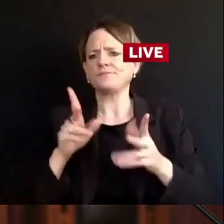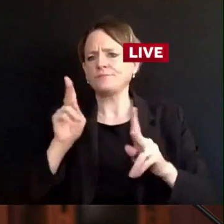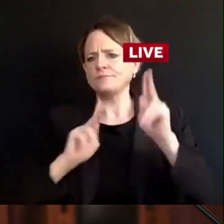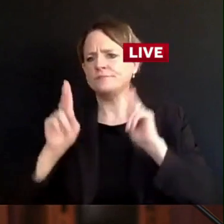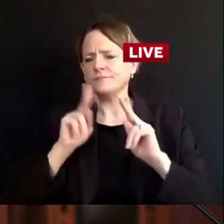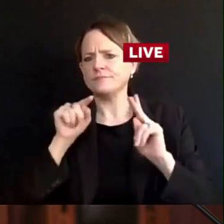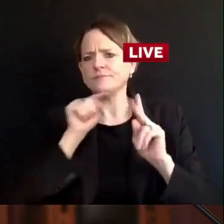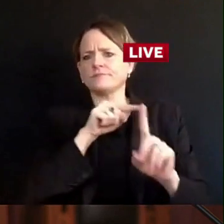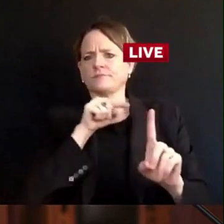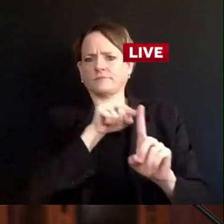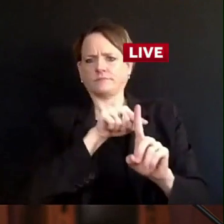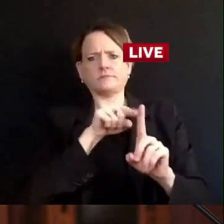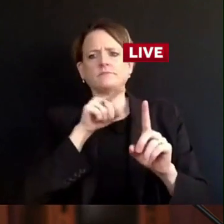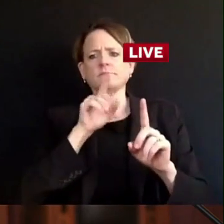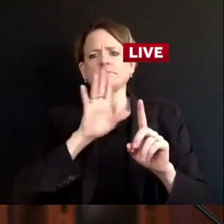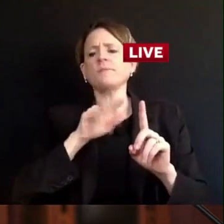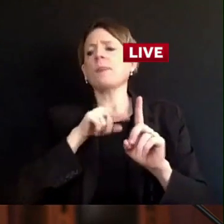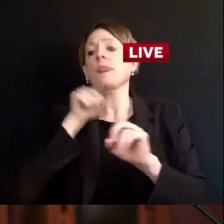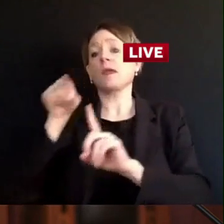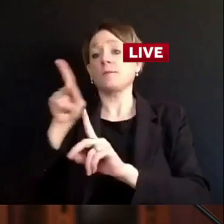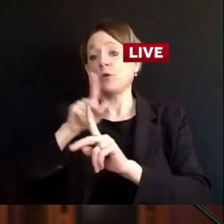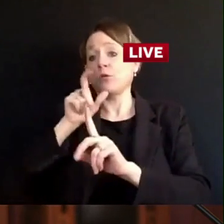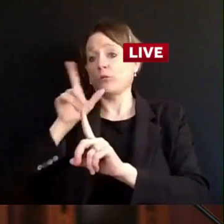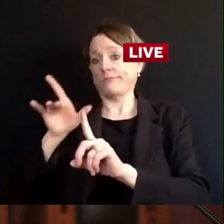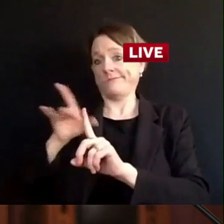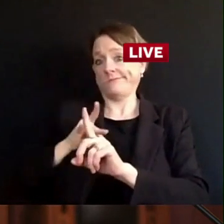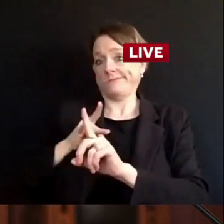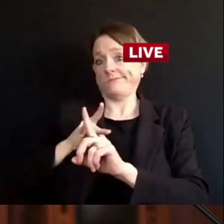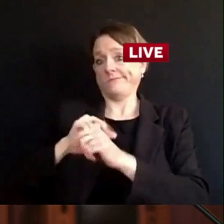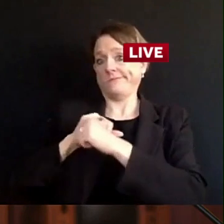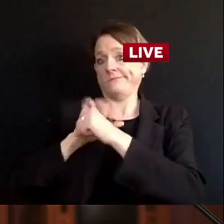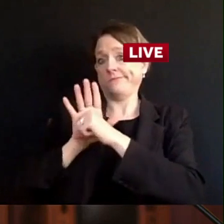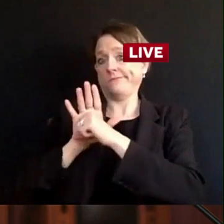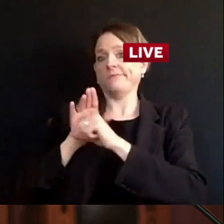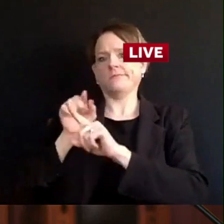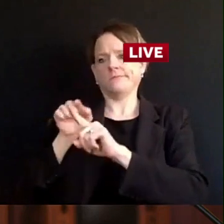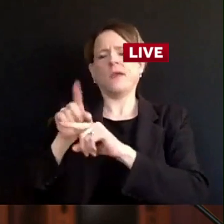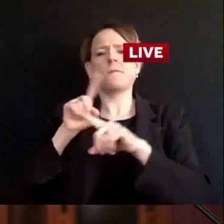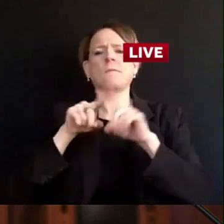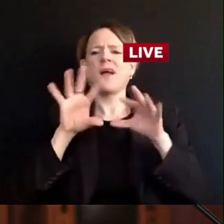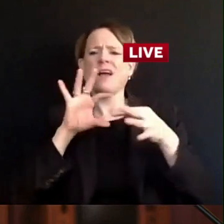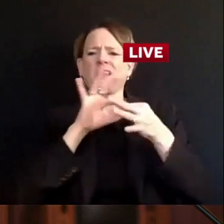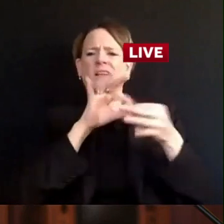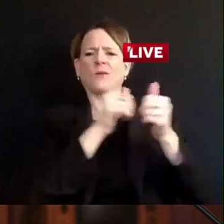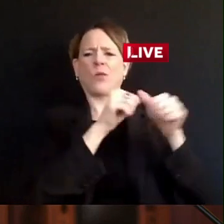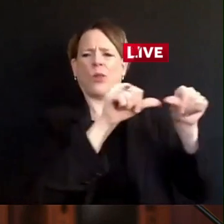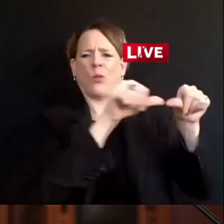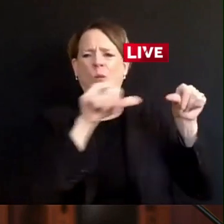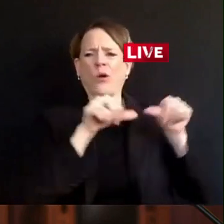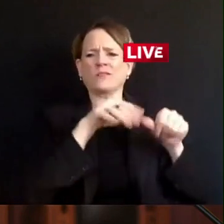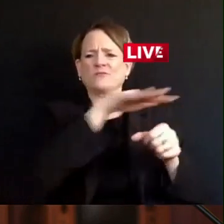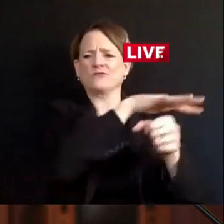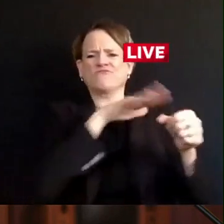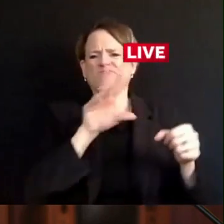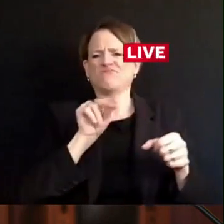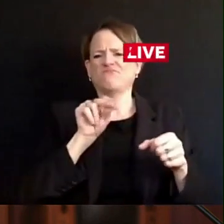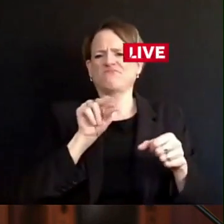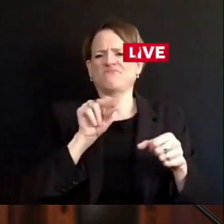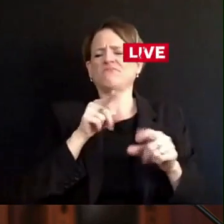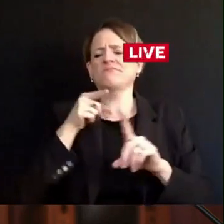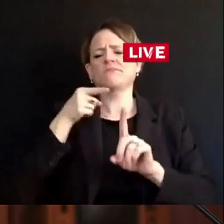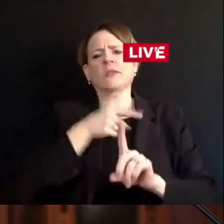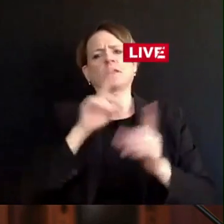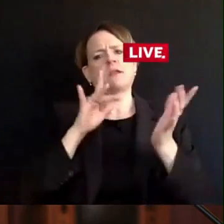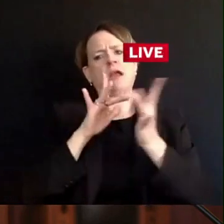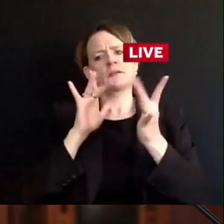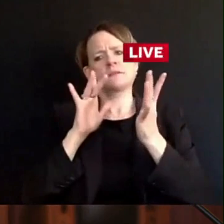anybody who tests positive, right, we are encouraging them to notify their close